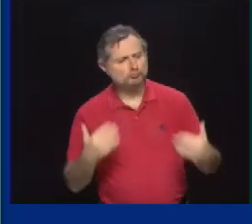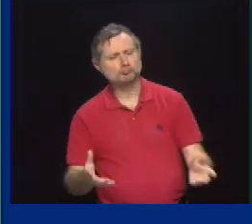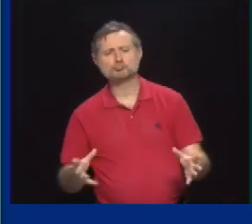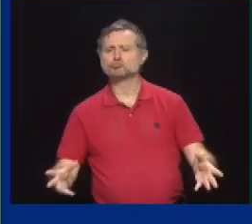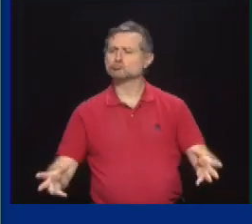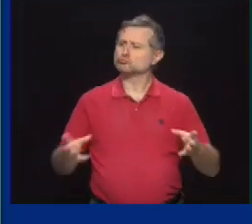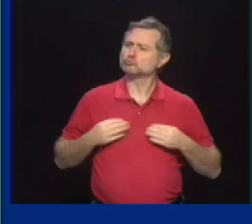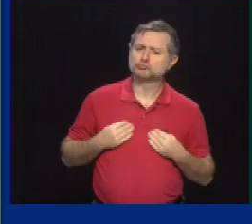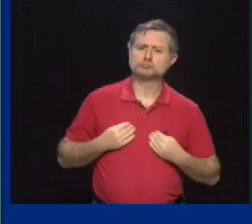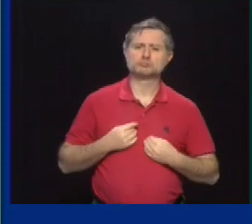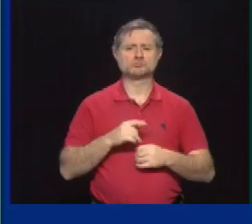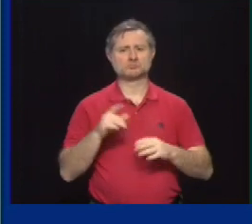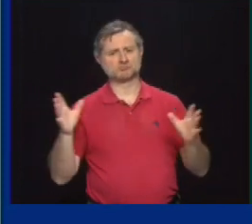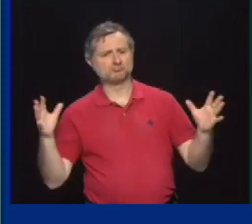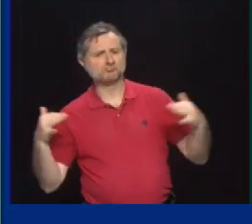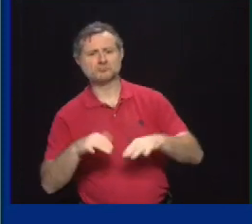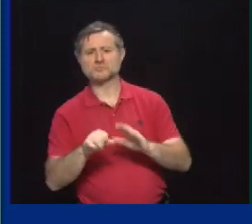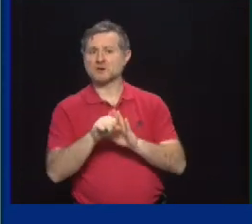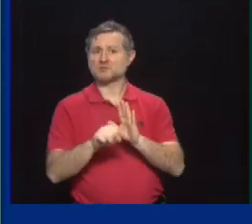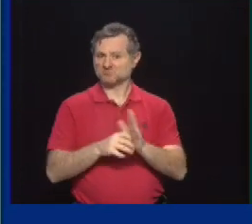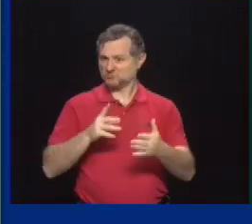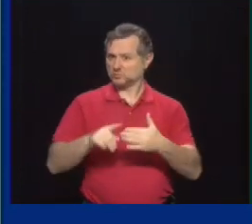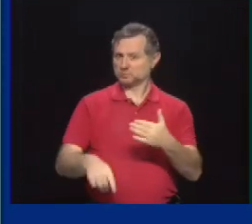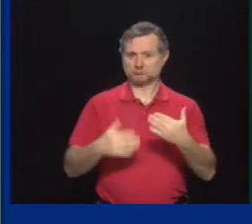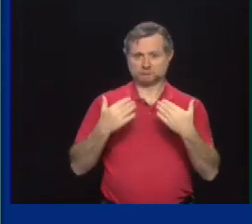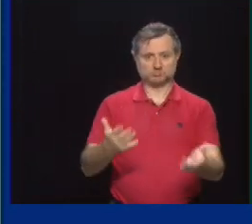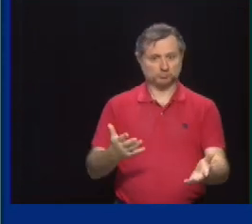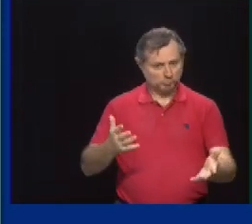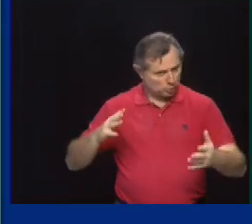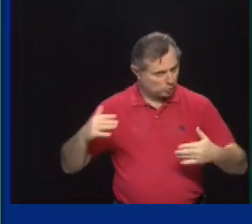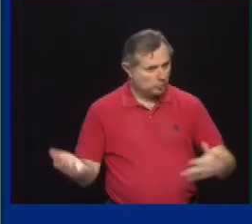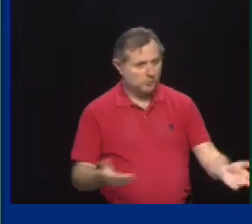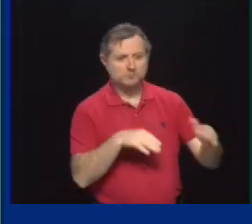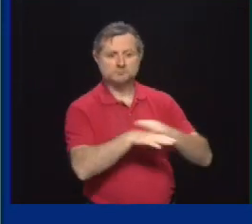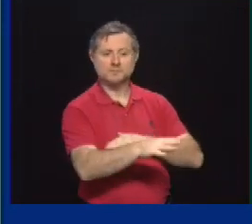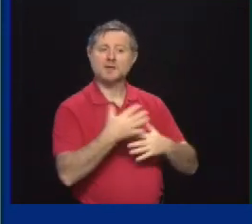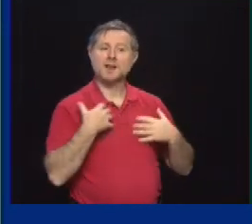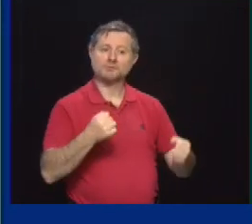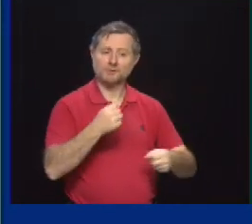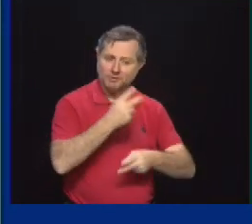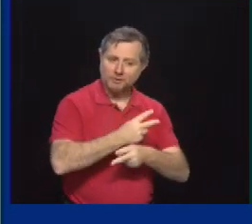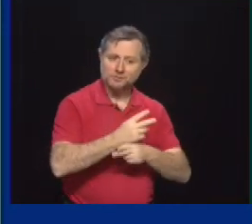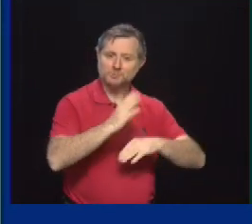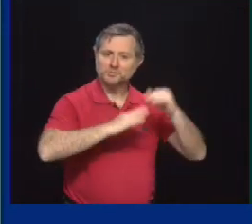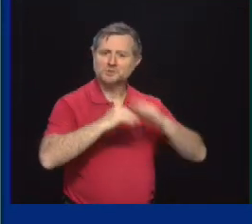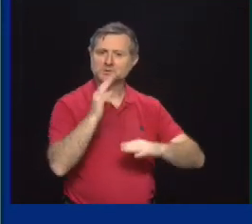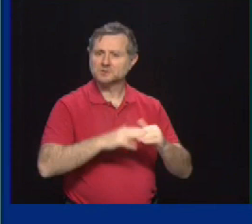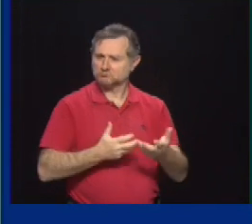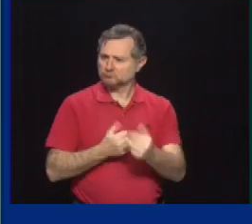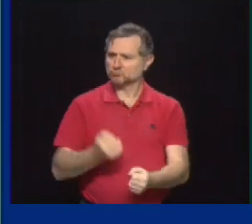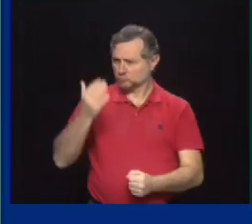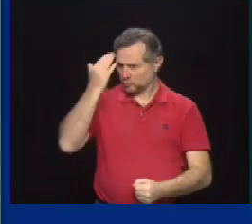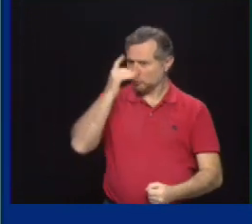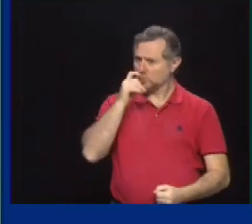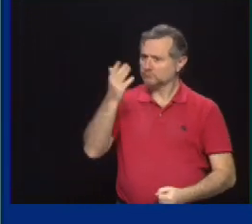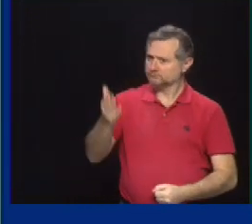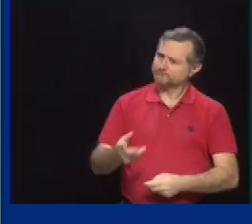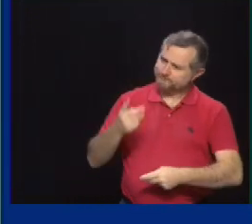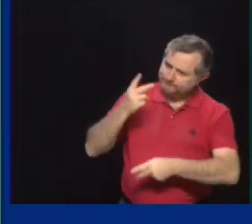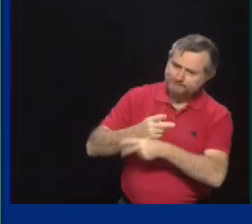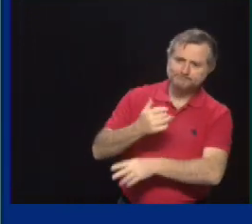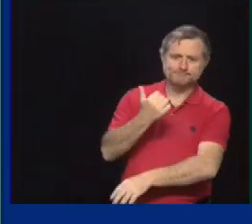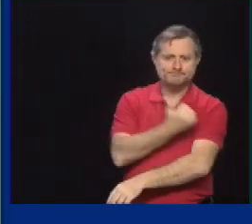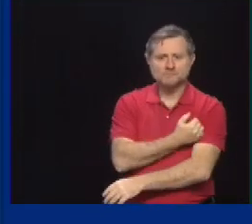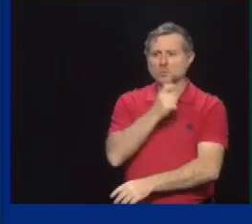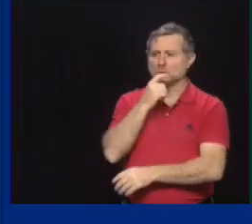when people enter one of our healthcare facilities, they will have the confidence to know that the person taking care of them will not make them sicker than they were when they walked in